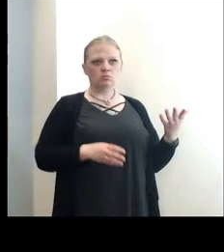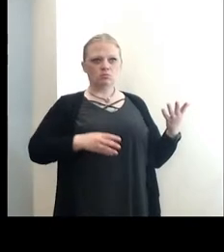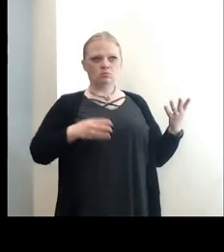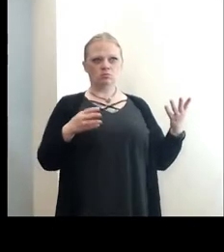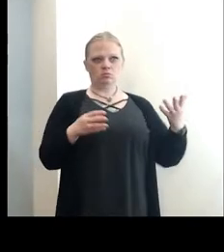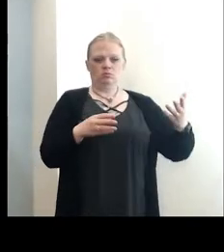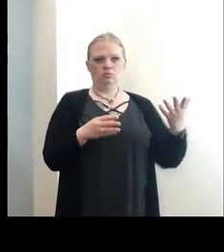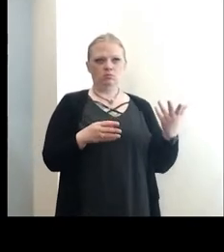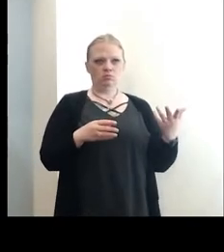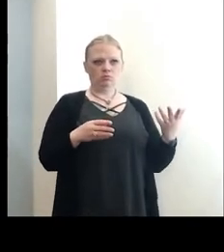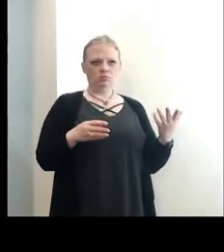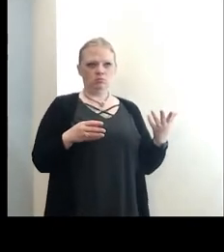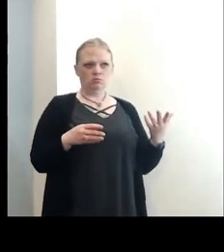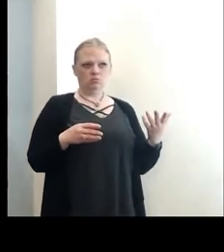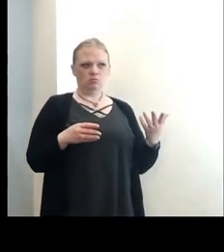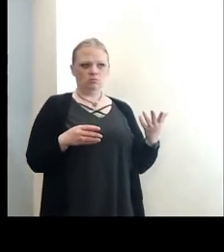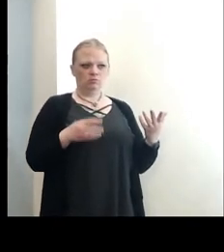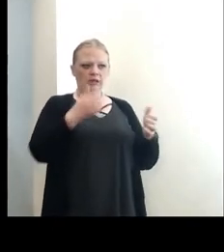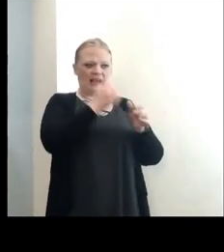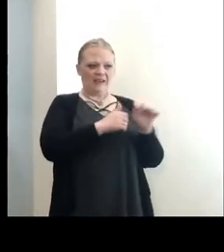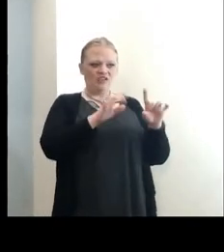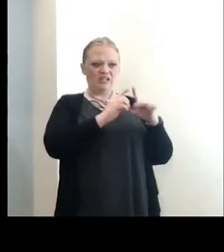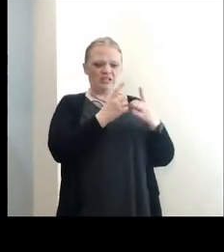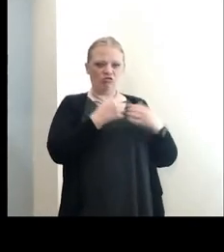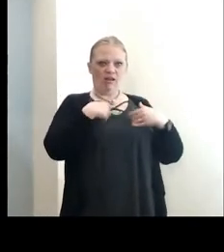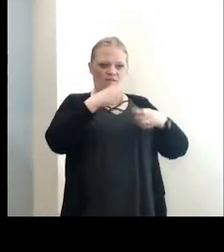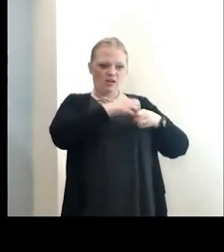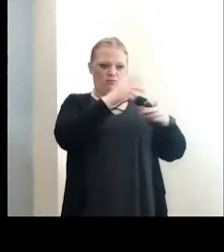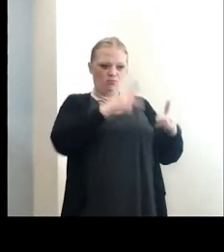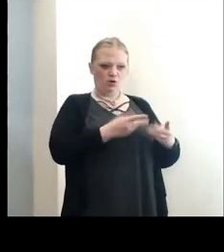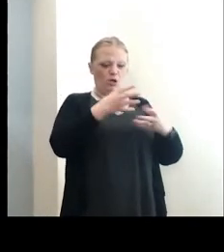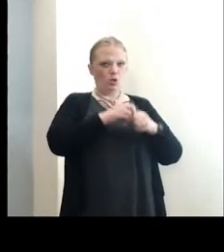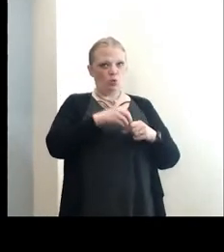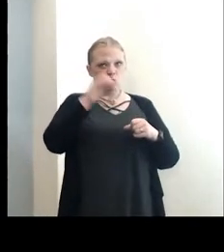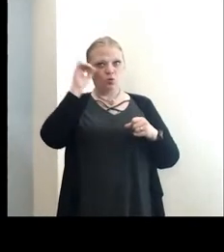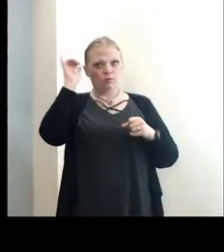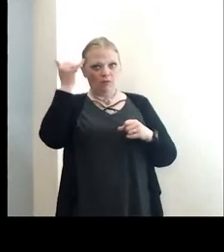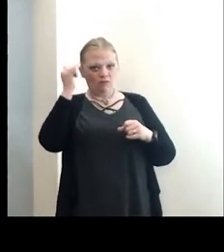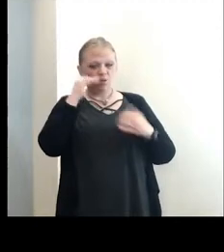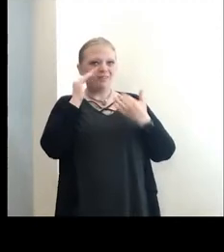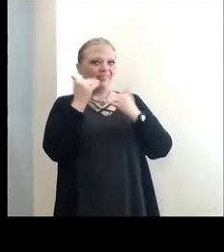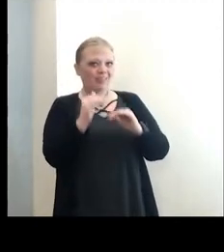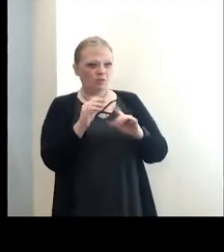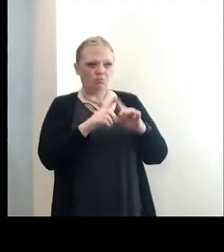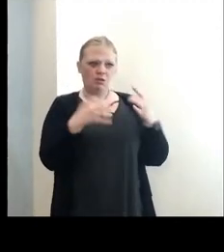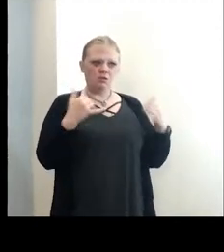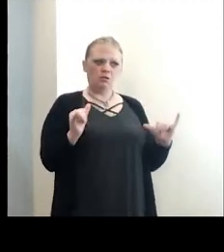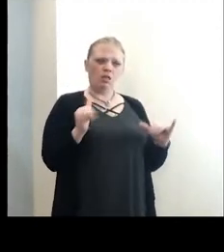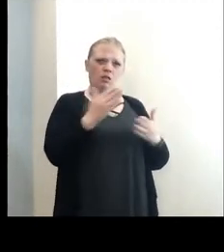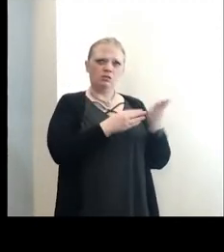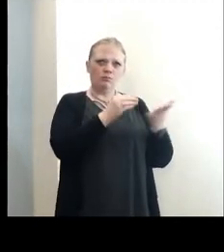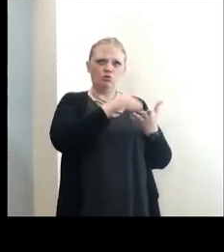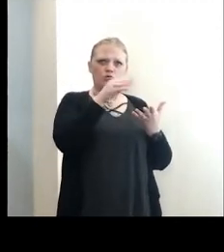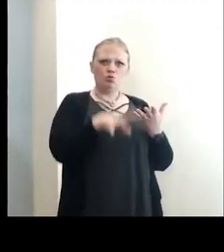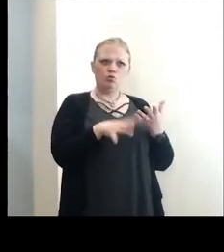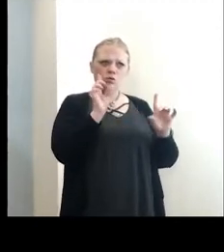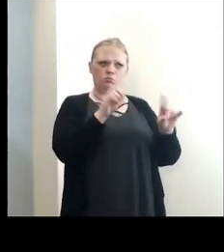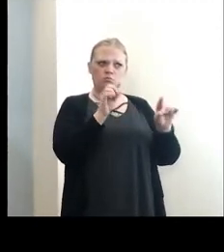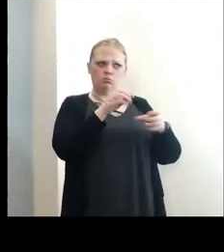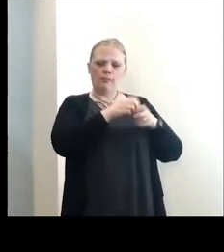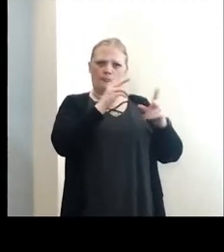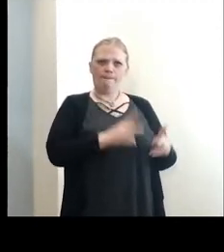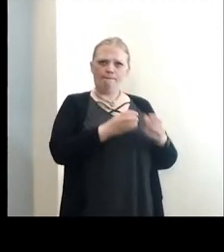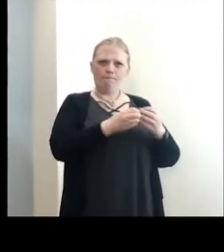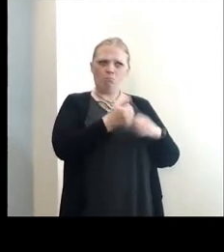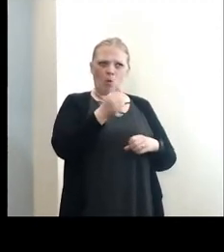in student for every district, even the city of Buffalo, which has a limited amount of students, but there are still some students that are going in person.